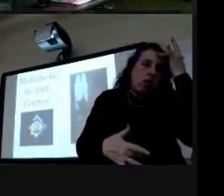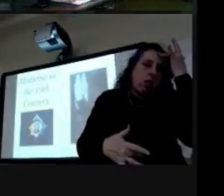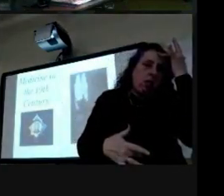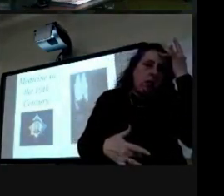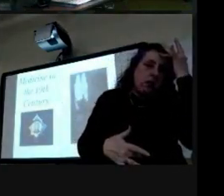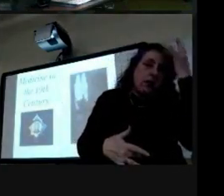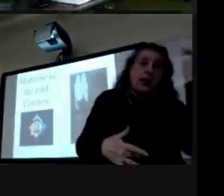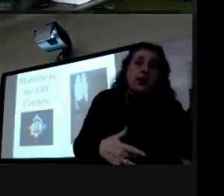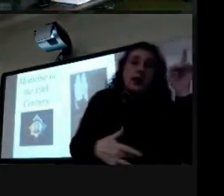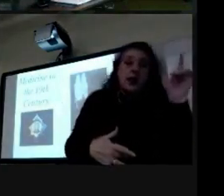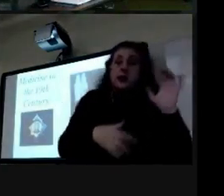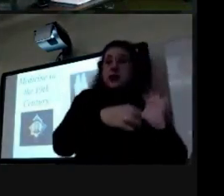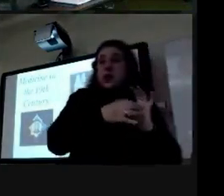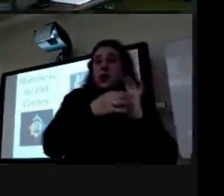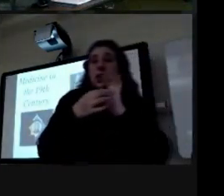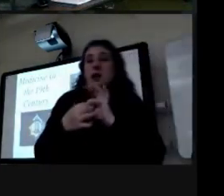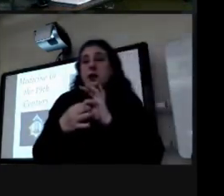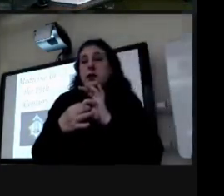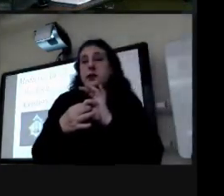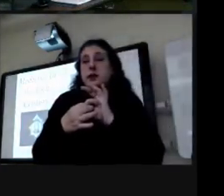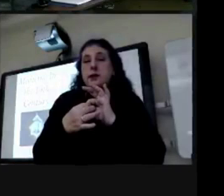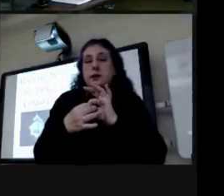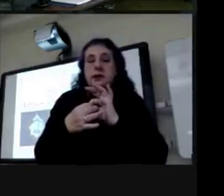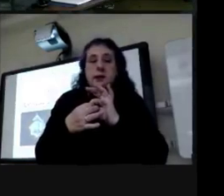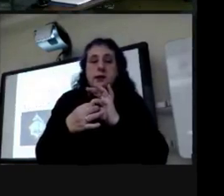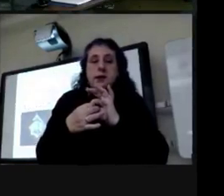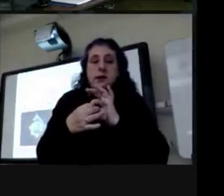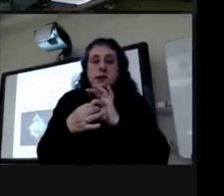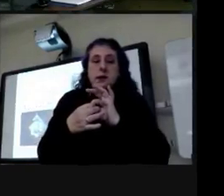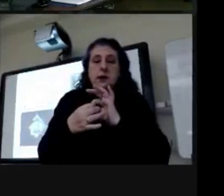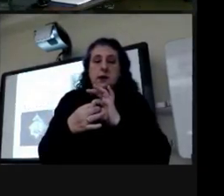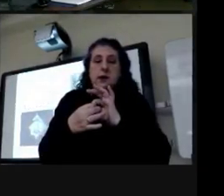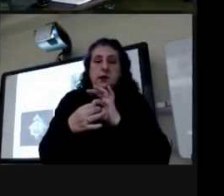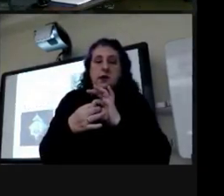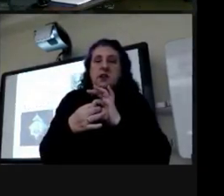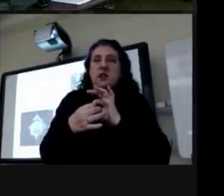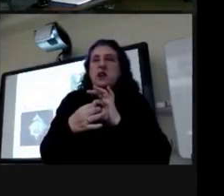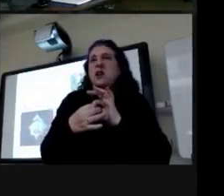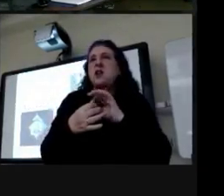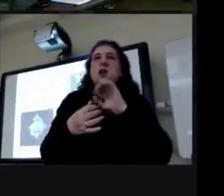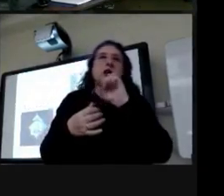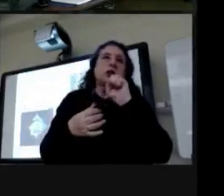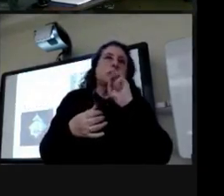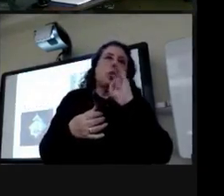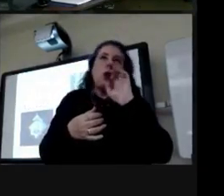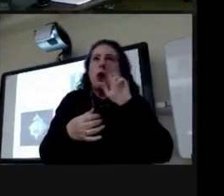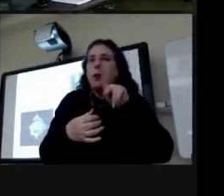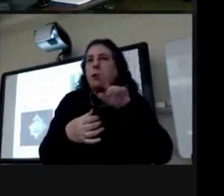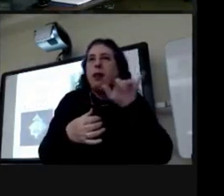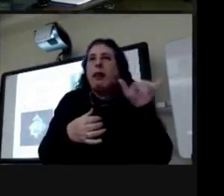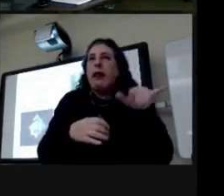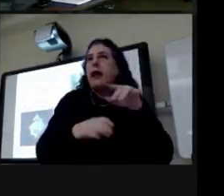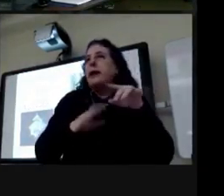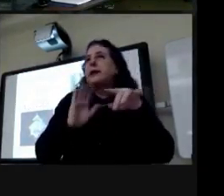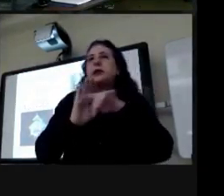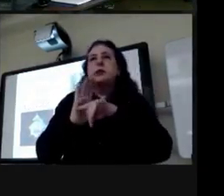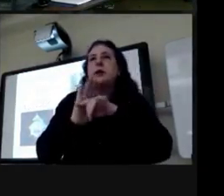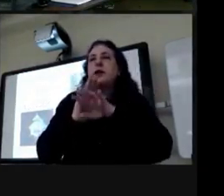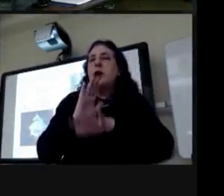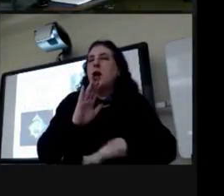and these were associated with sort of like swampy swampy low-lying areas like spurt field and